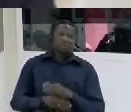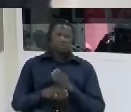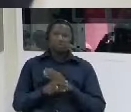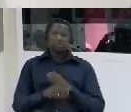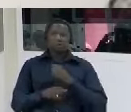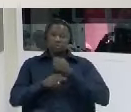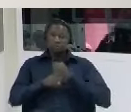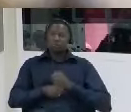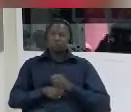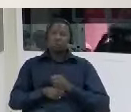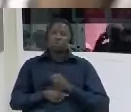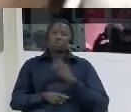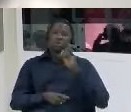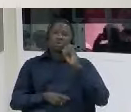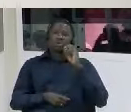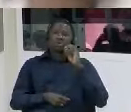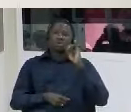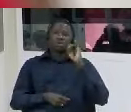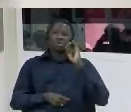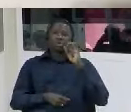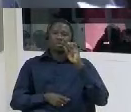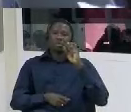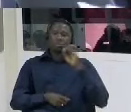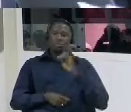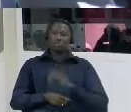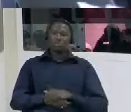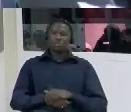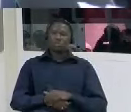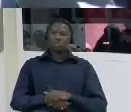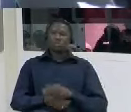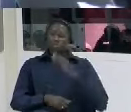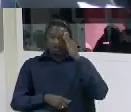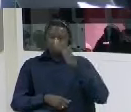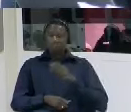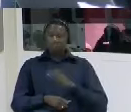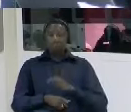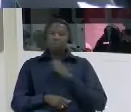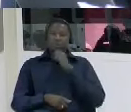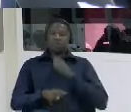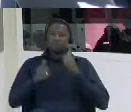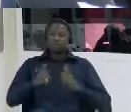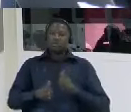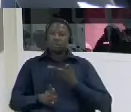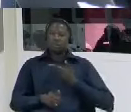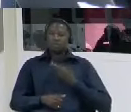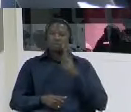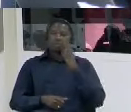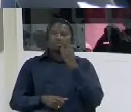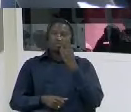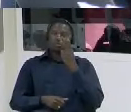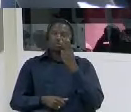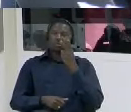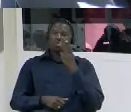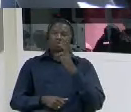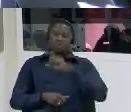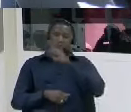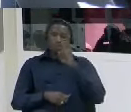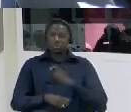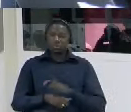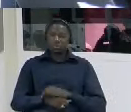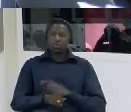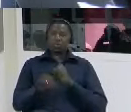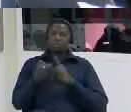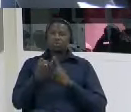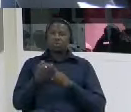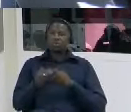tickle thank you thank you mr chairman i have two questions i want to ask the first is um